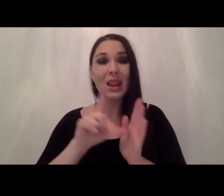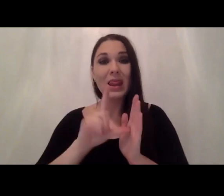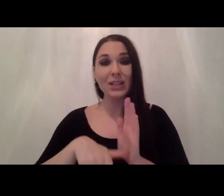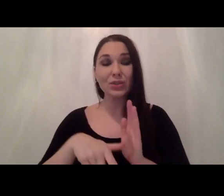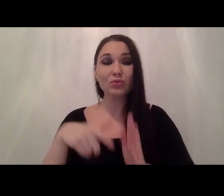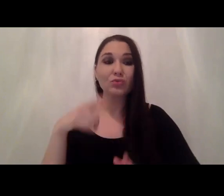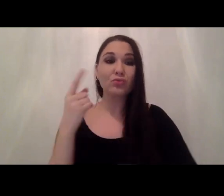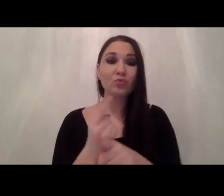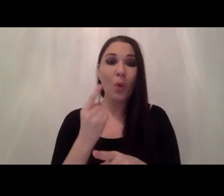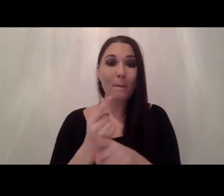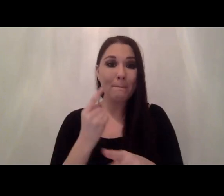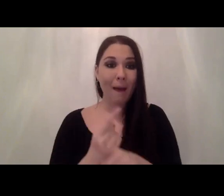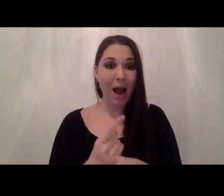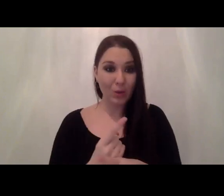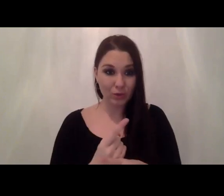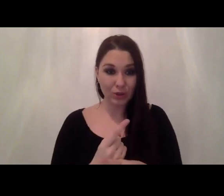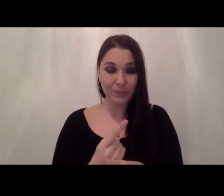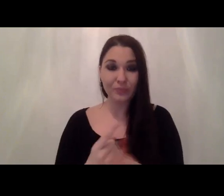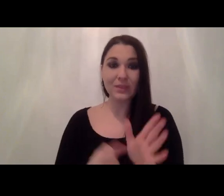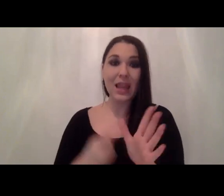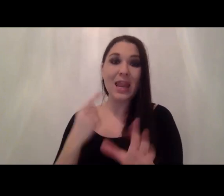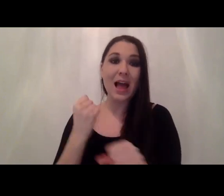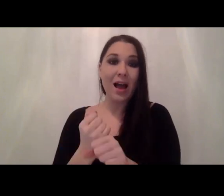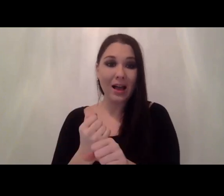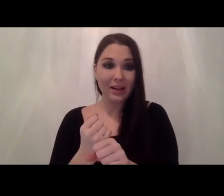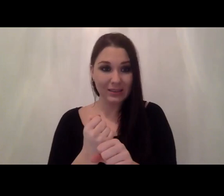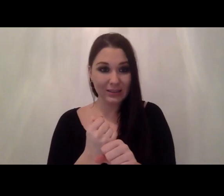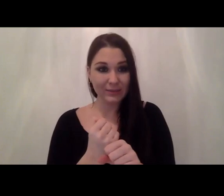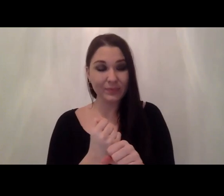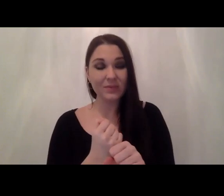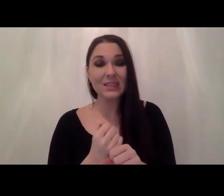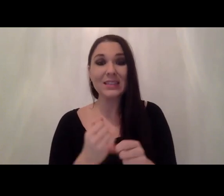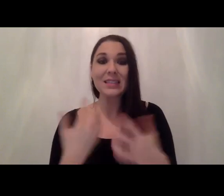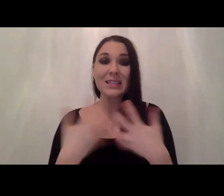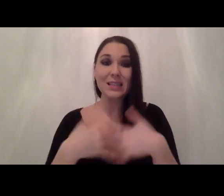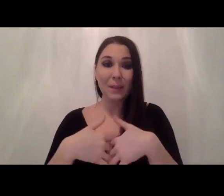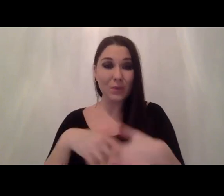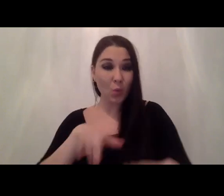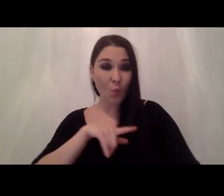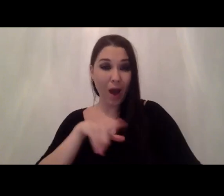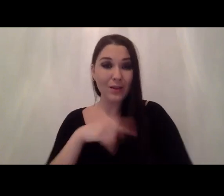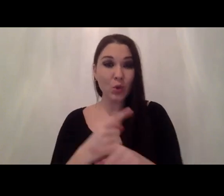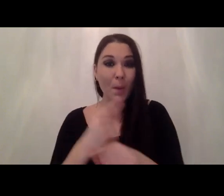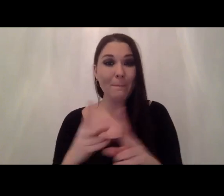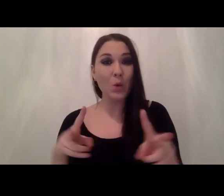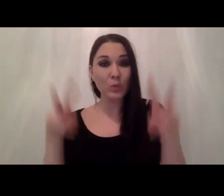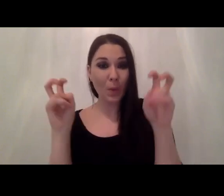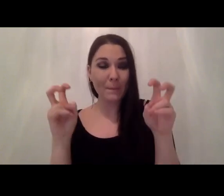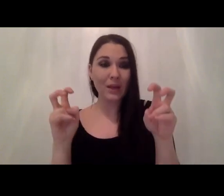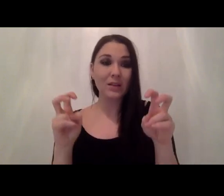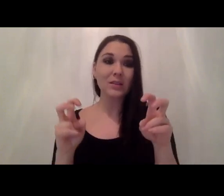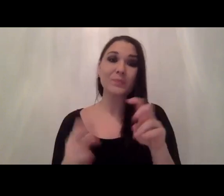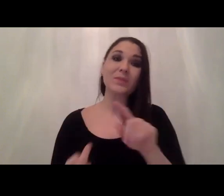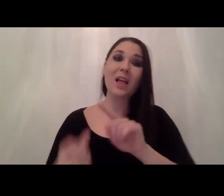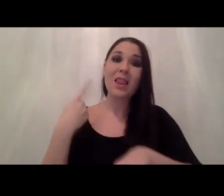lightning systems illumination systems. Why uh why I decided to go through this topic because um in the last few